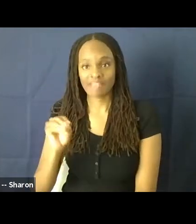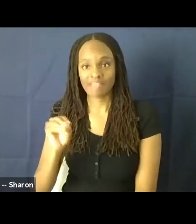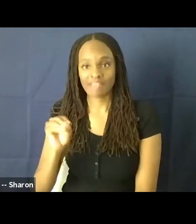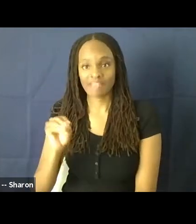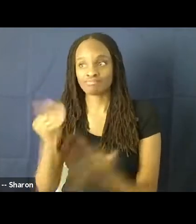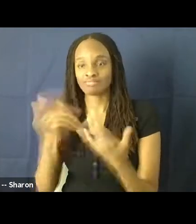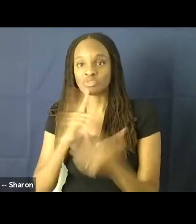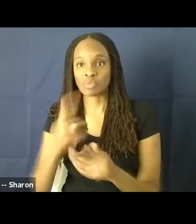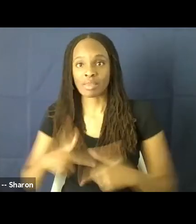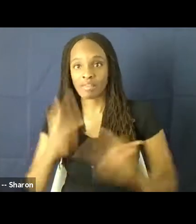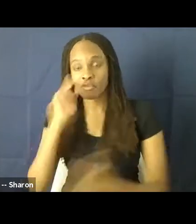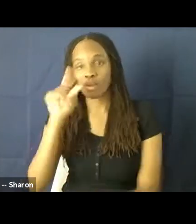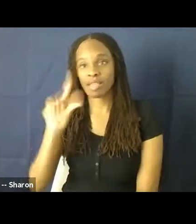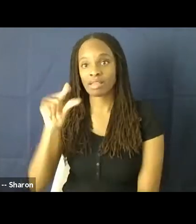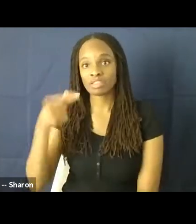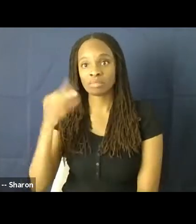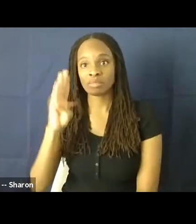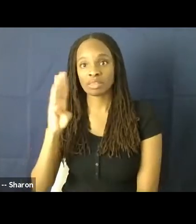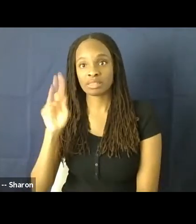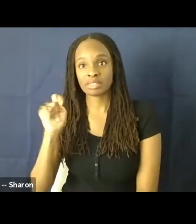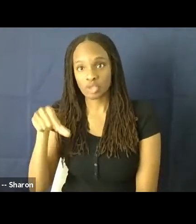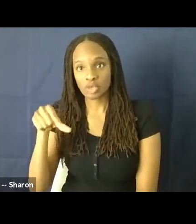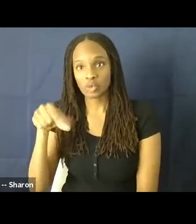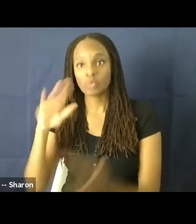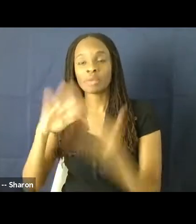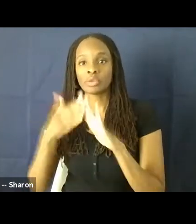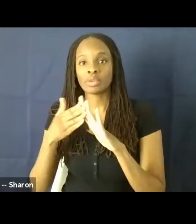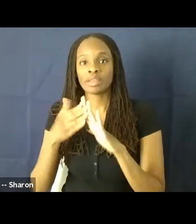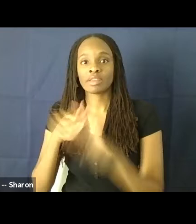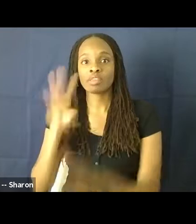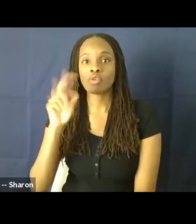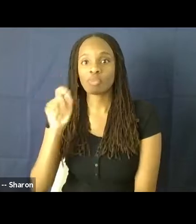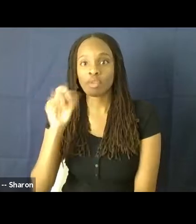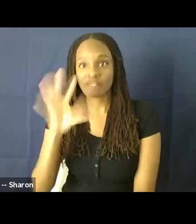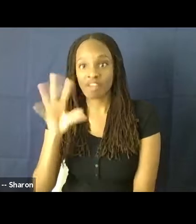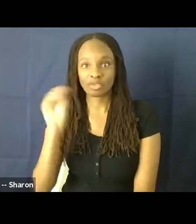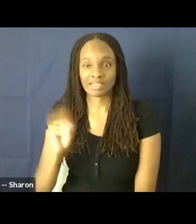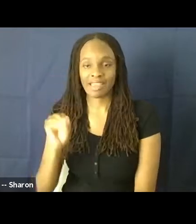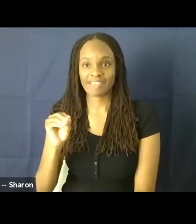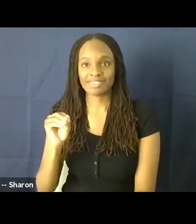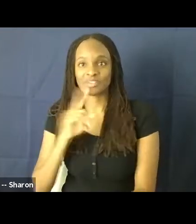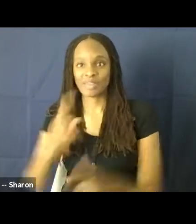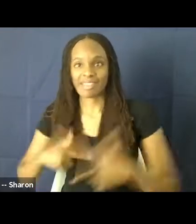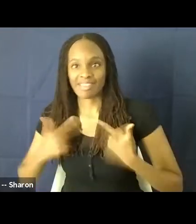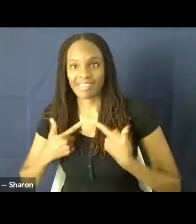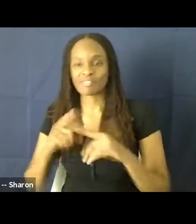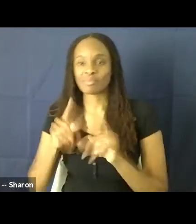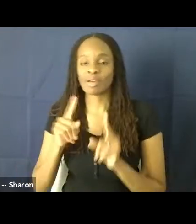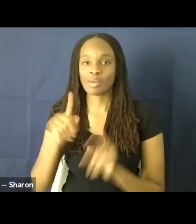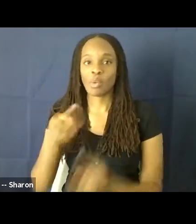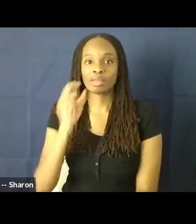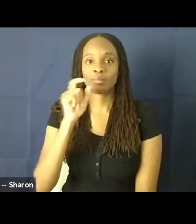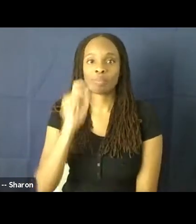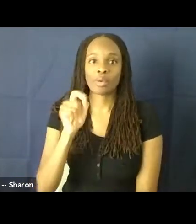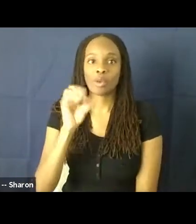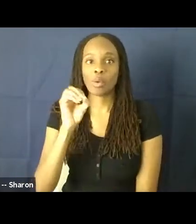LGBTQ community, we see that they are 4.5% of the population, but only 1.8%. disabilities